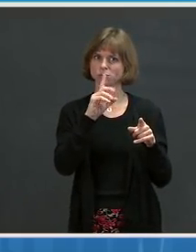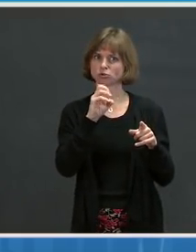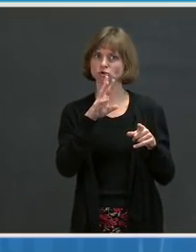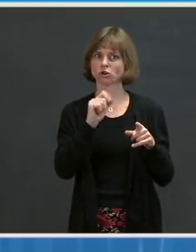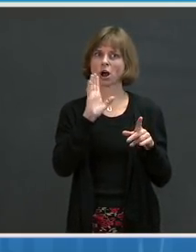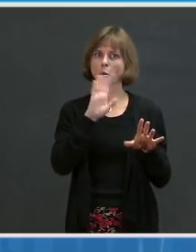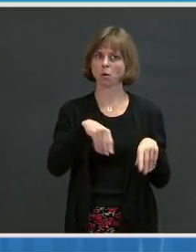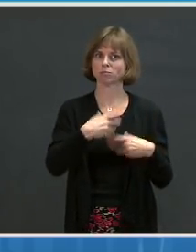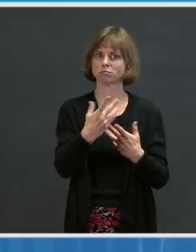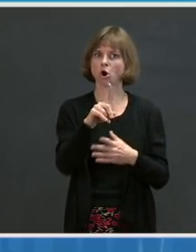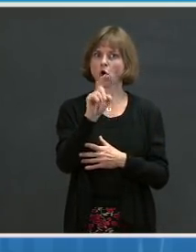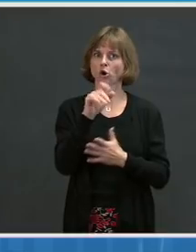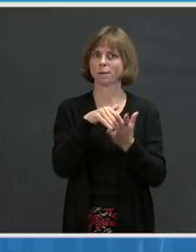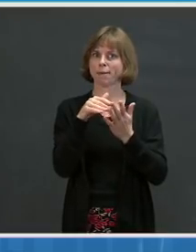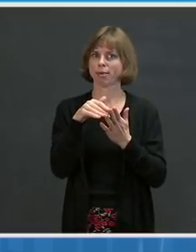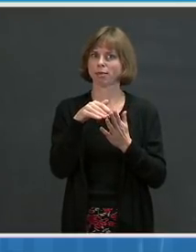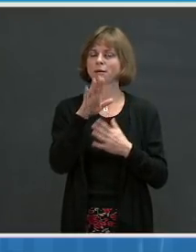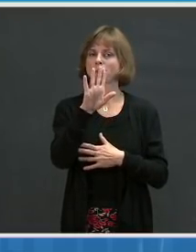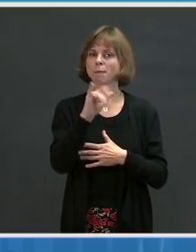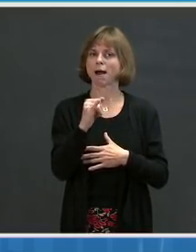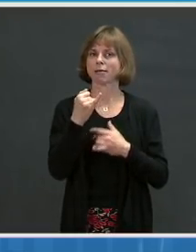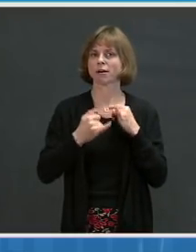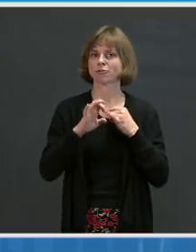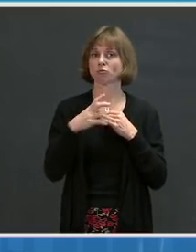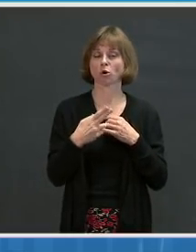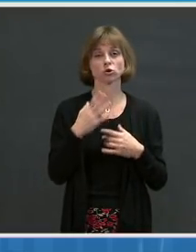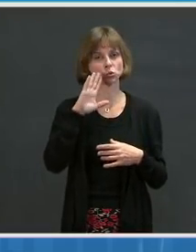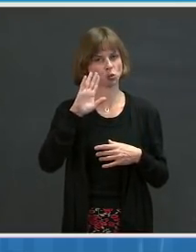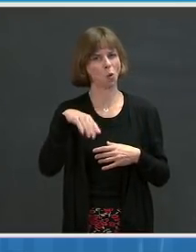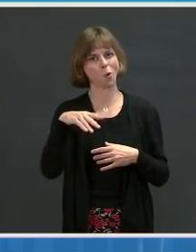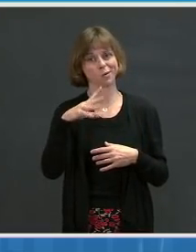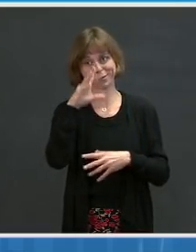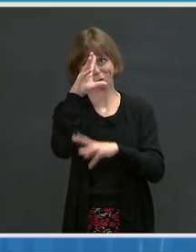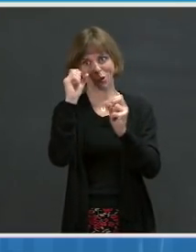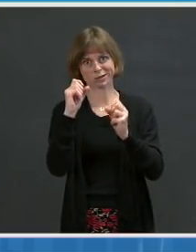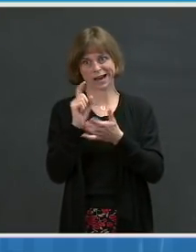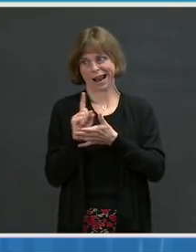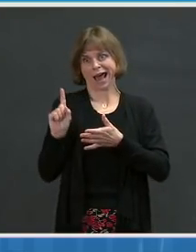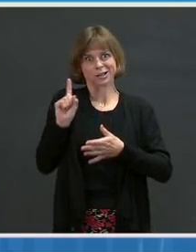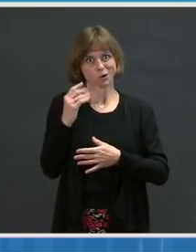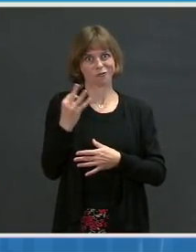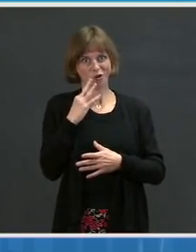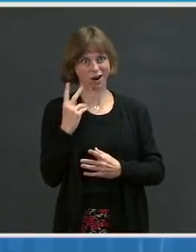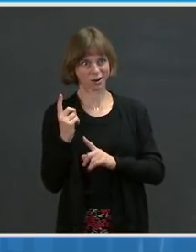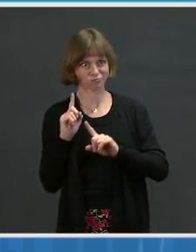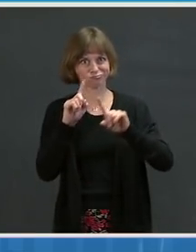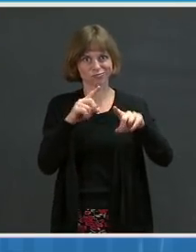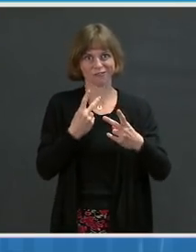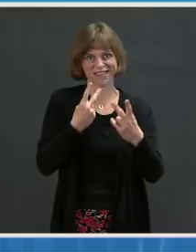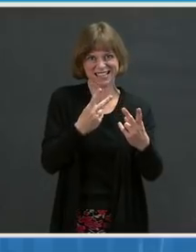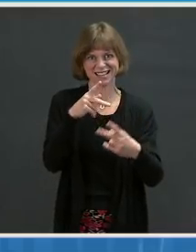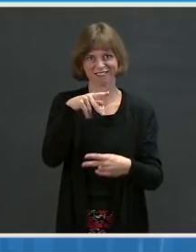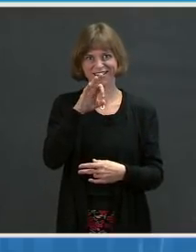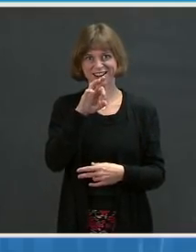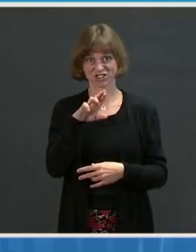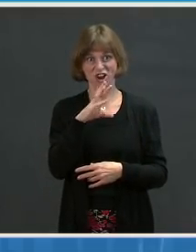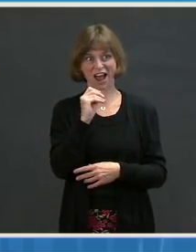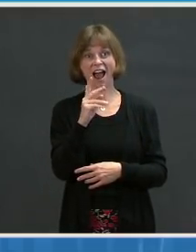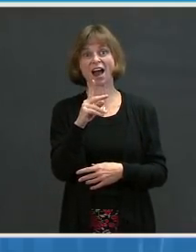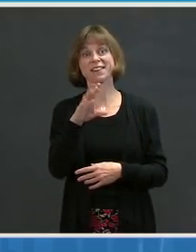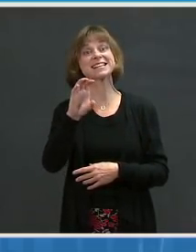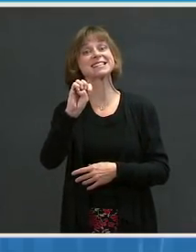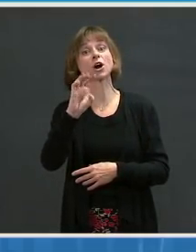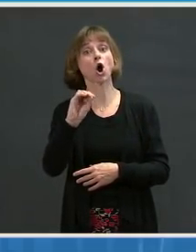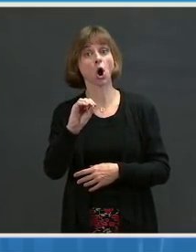by the end of March. And as you know, the President visited Pfizer last Friday, and the Pfizer CEO reassured the